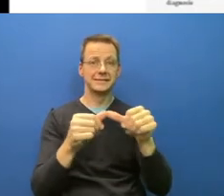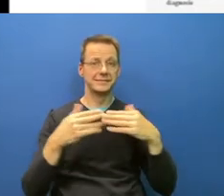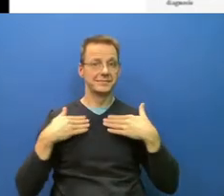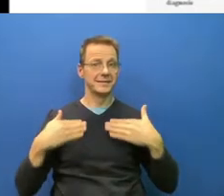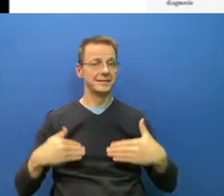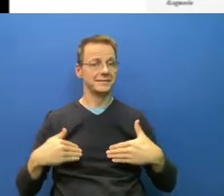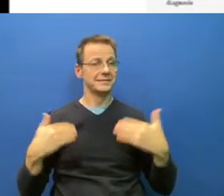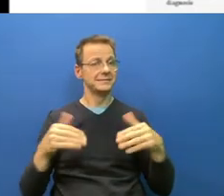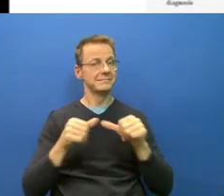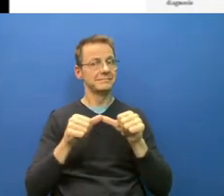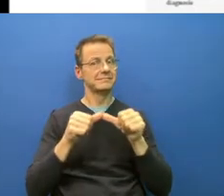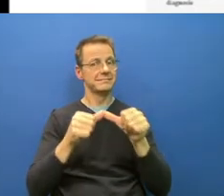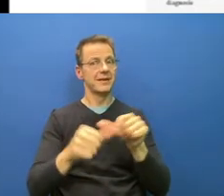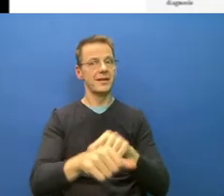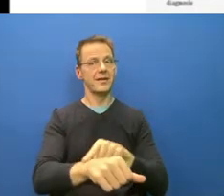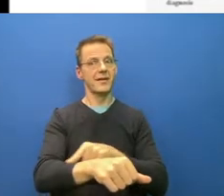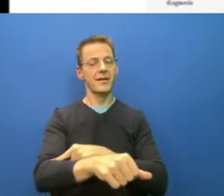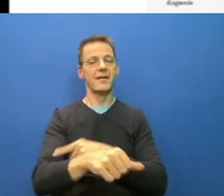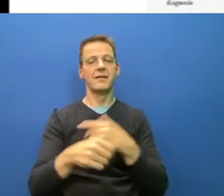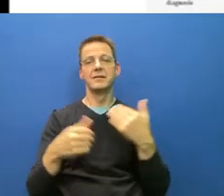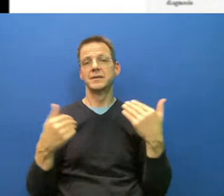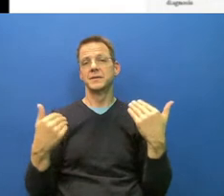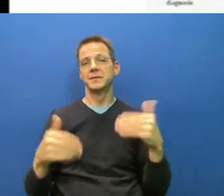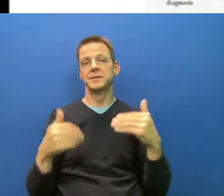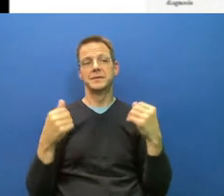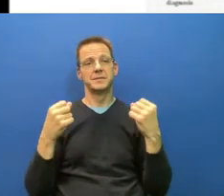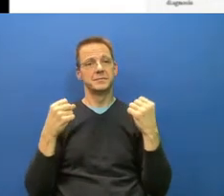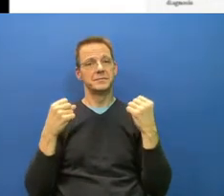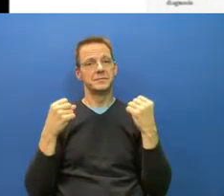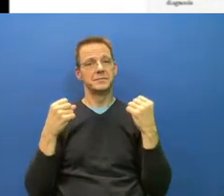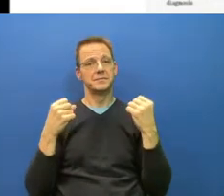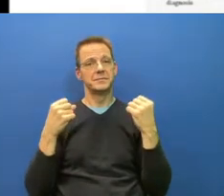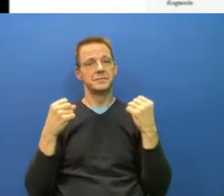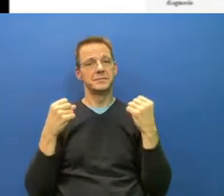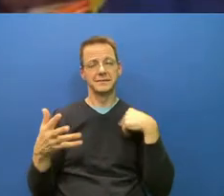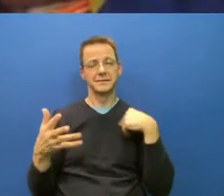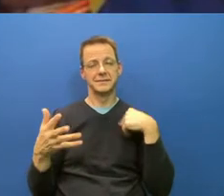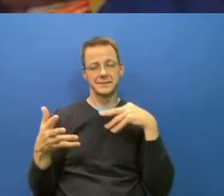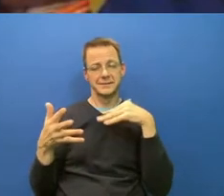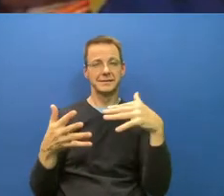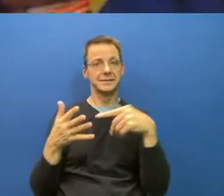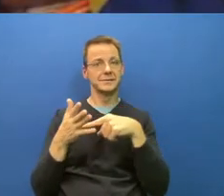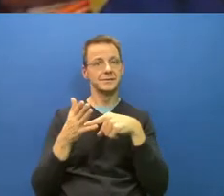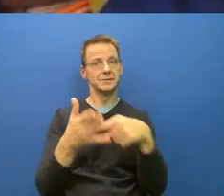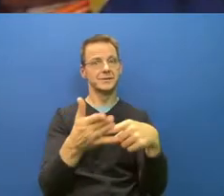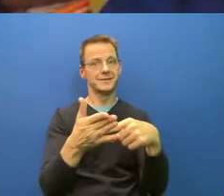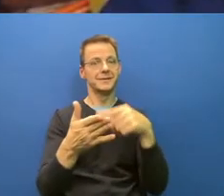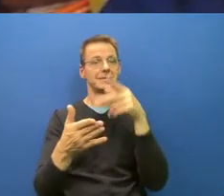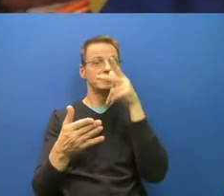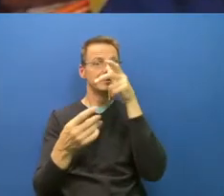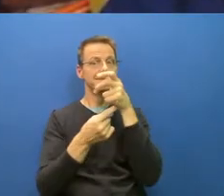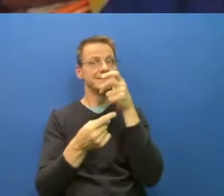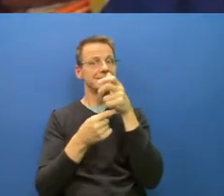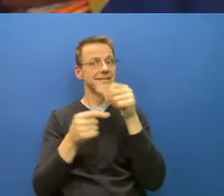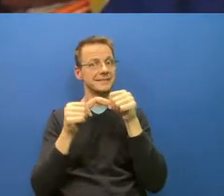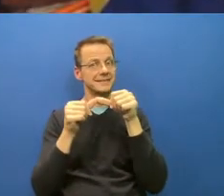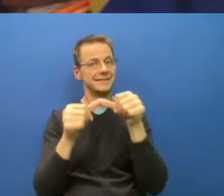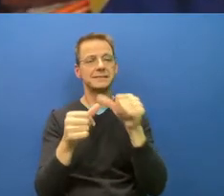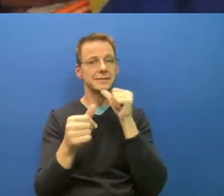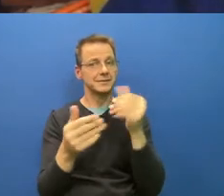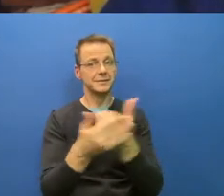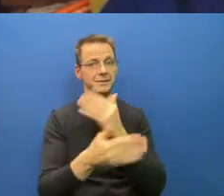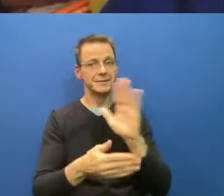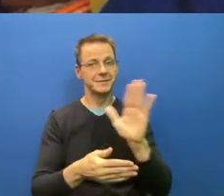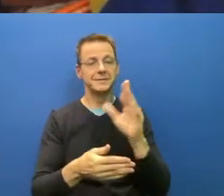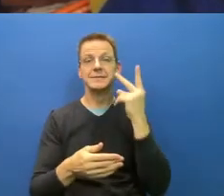not a new thing with viruses. Anyone who's had chicken pox can get shingles later. Ebola can show up years after infection